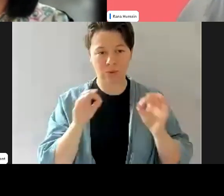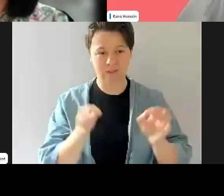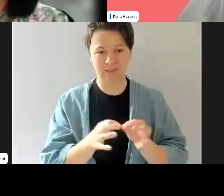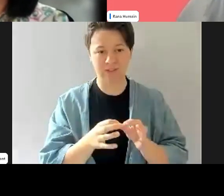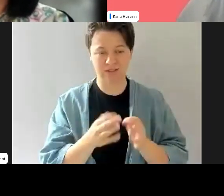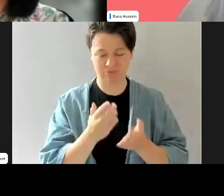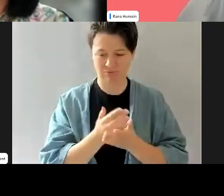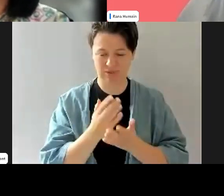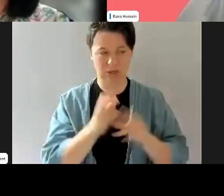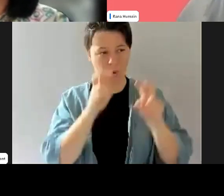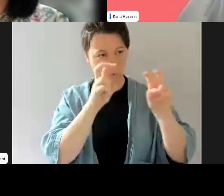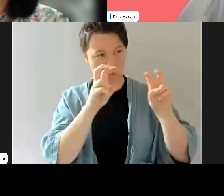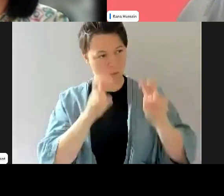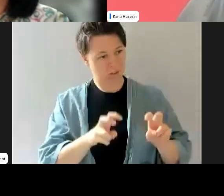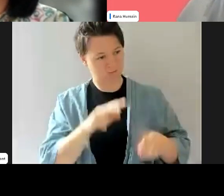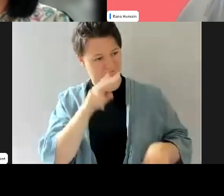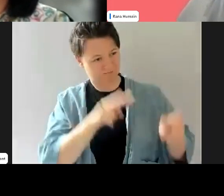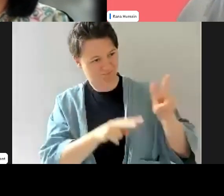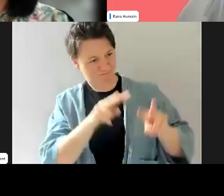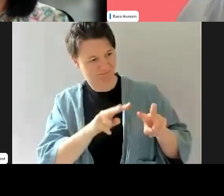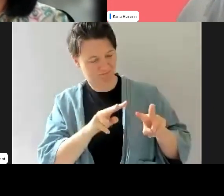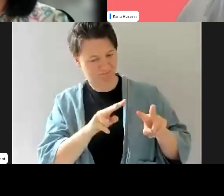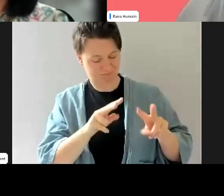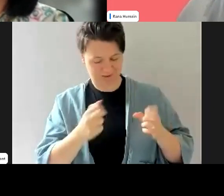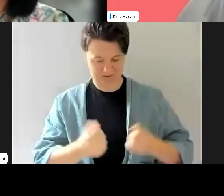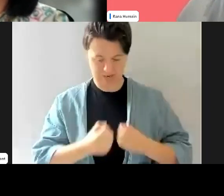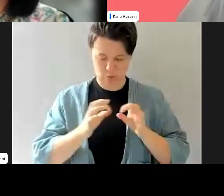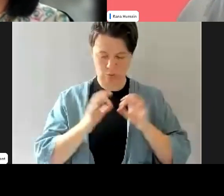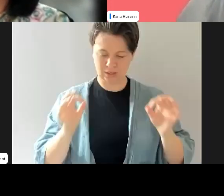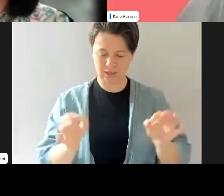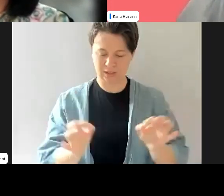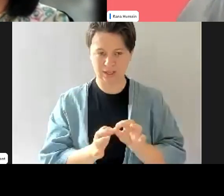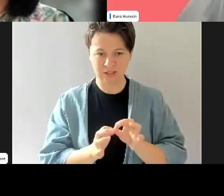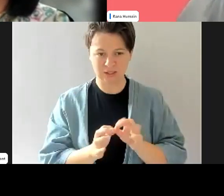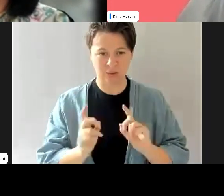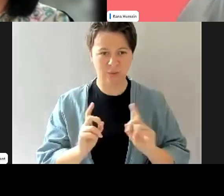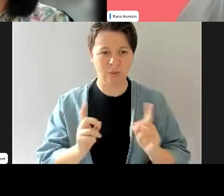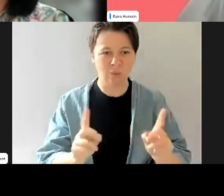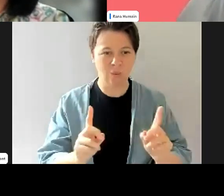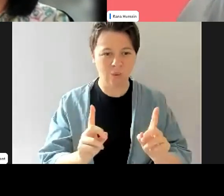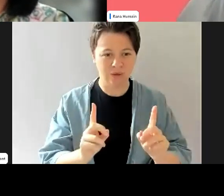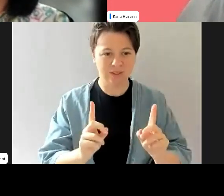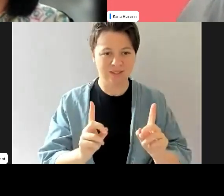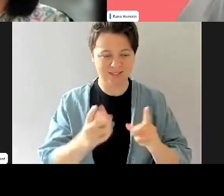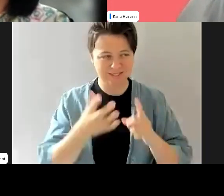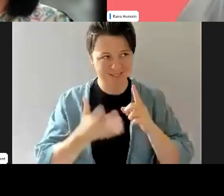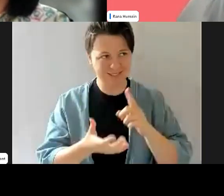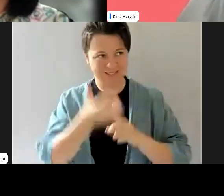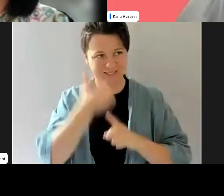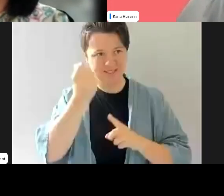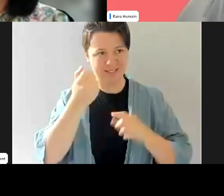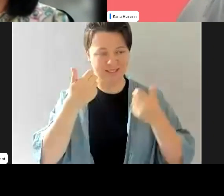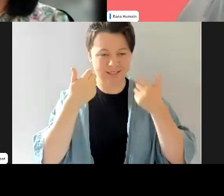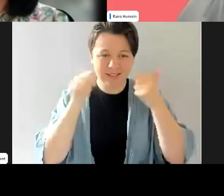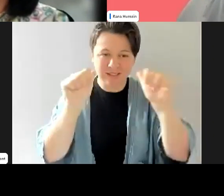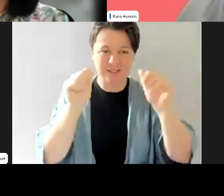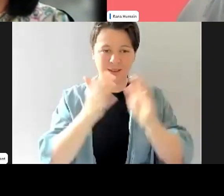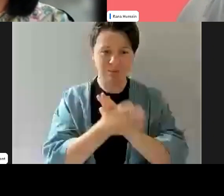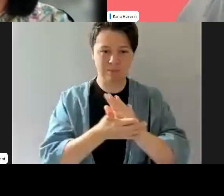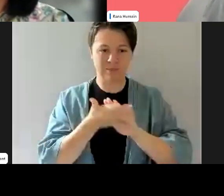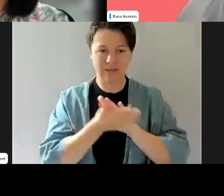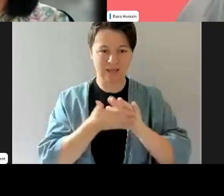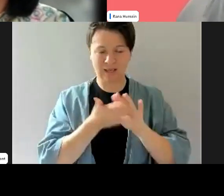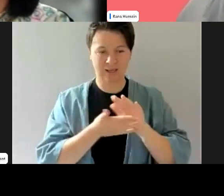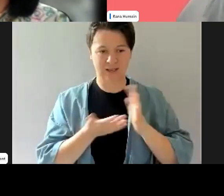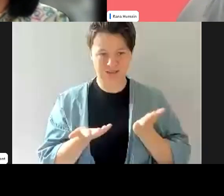where you're at and, and, and looking at, and I said, someone mentioned in the chat, what does it, what does success look like? Success looks very differently.